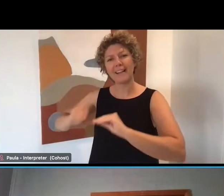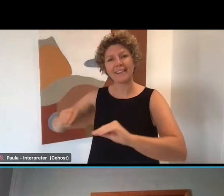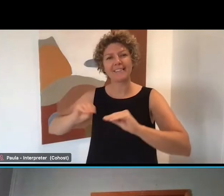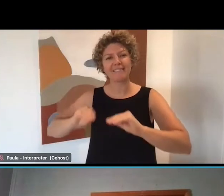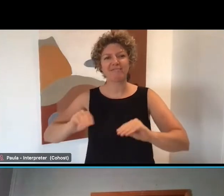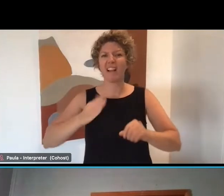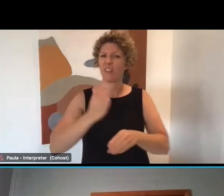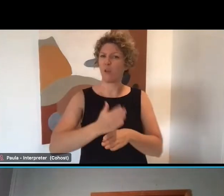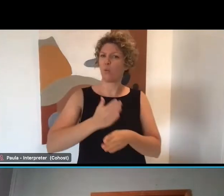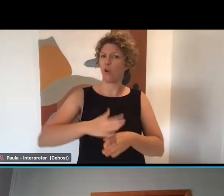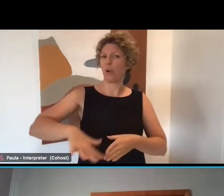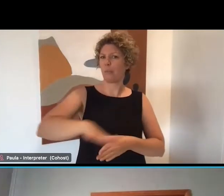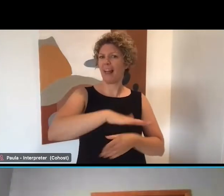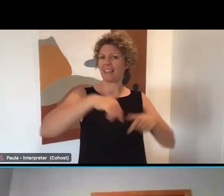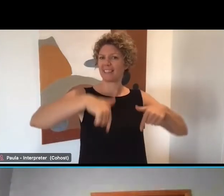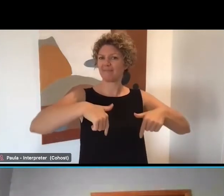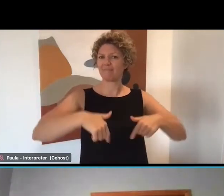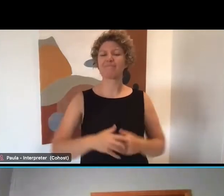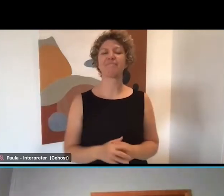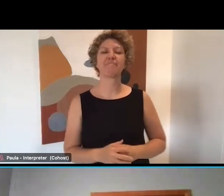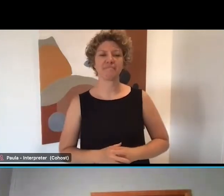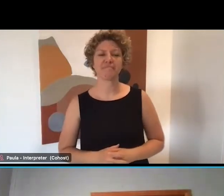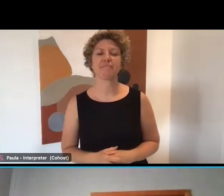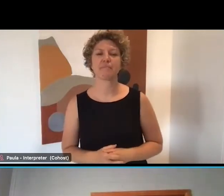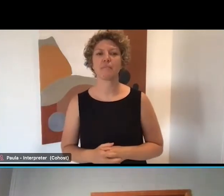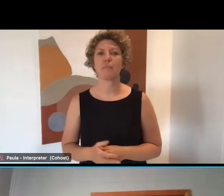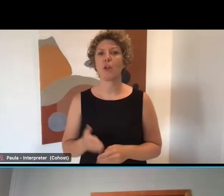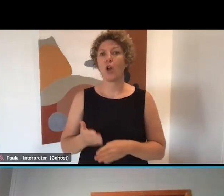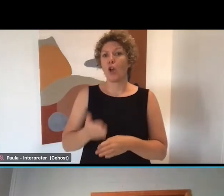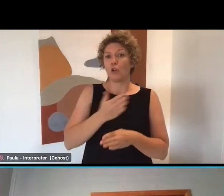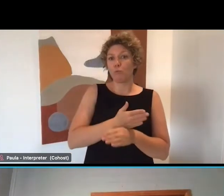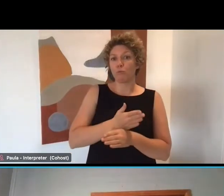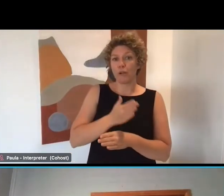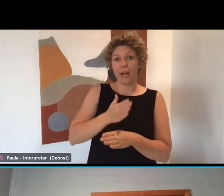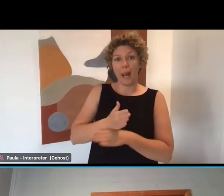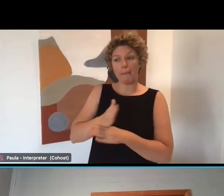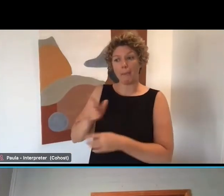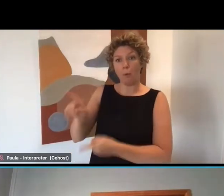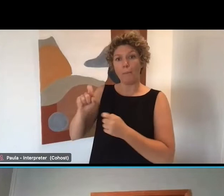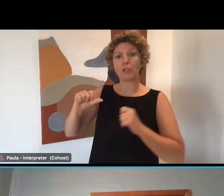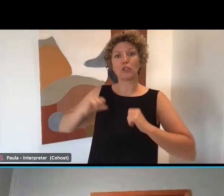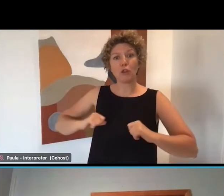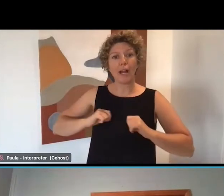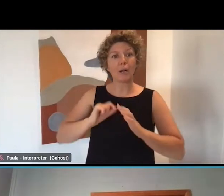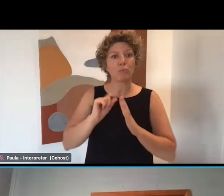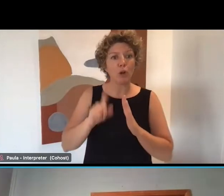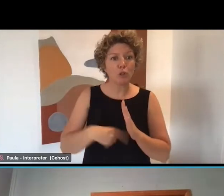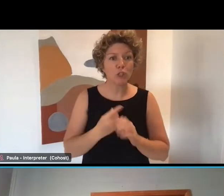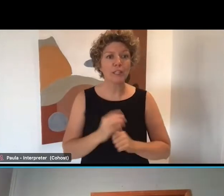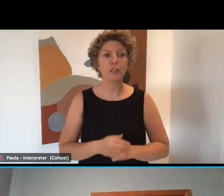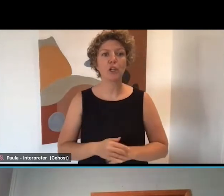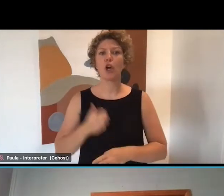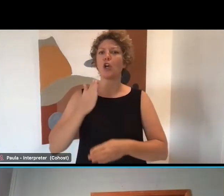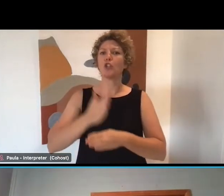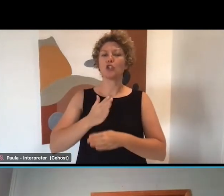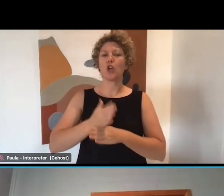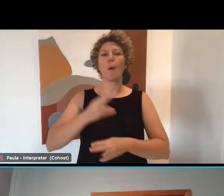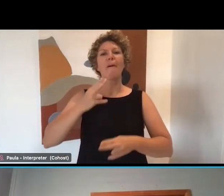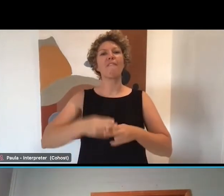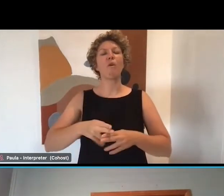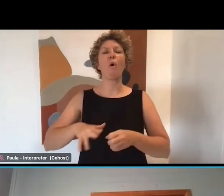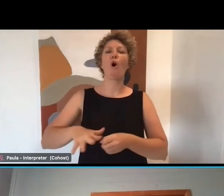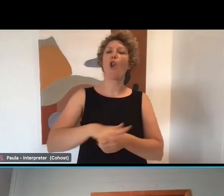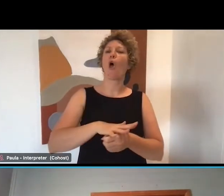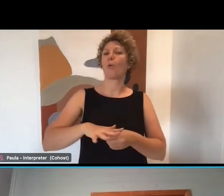in your workplace. We put together pre-employment training projects. We for locals is our flagship local recovery